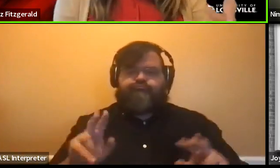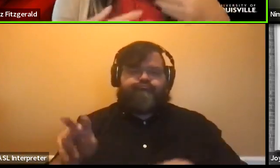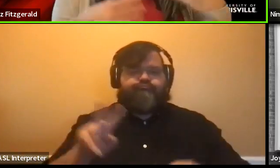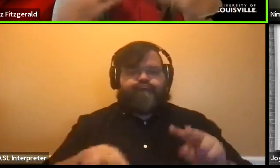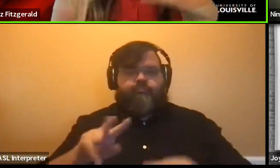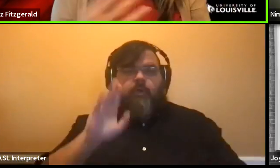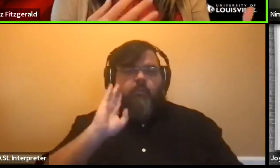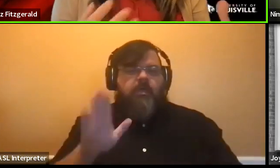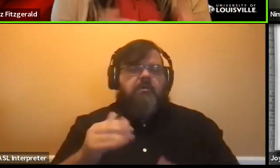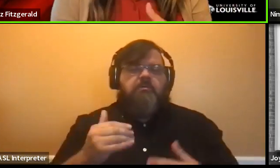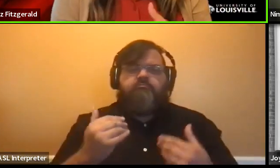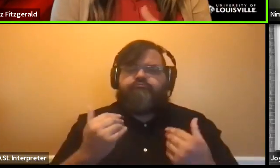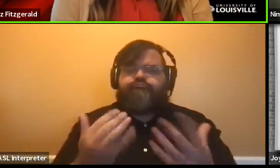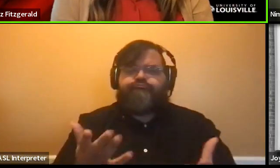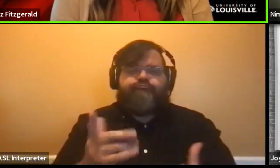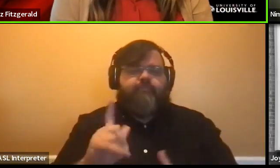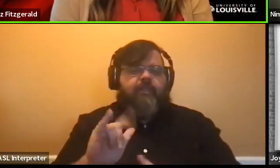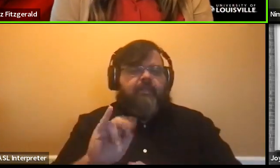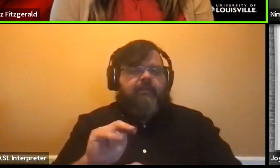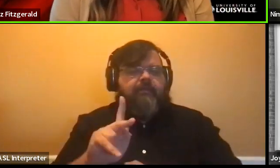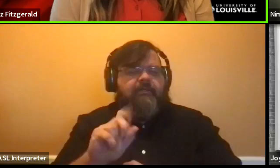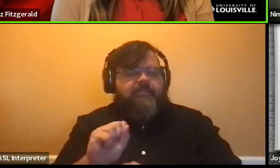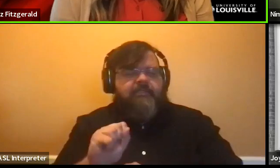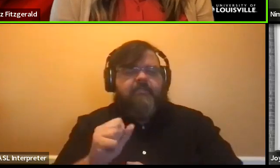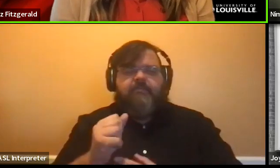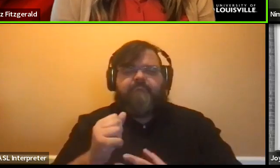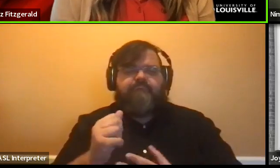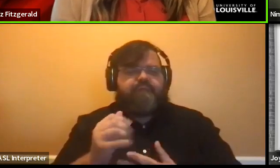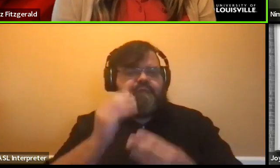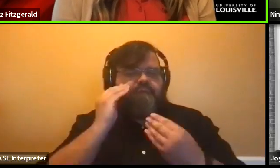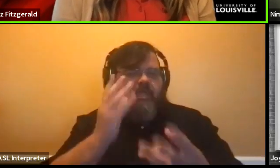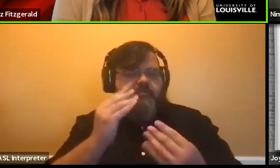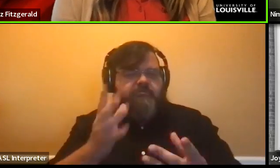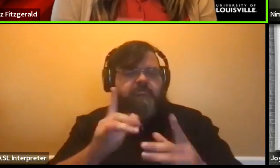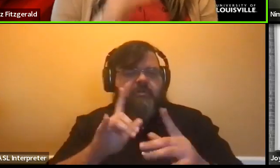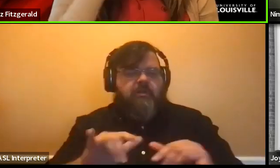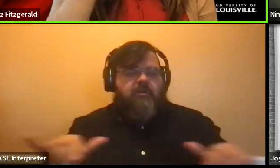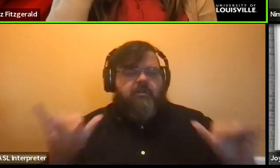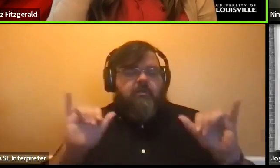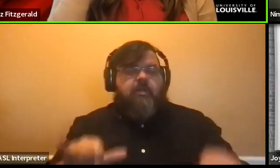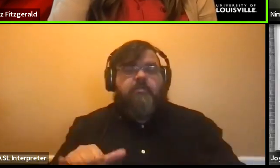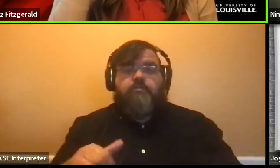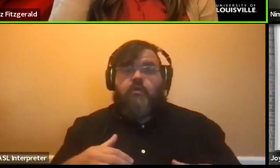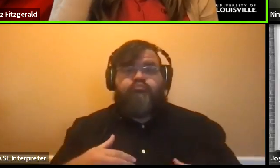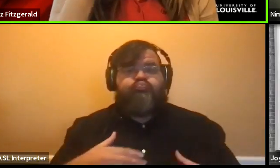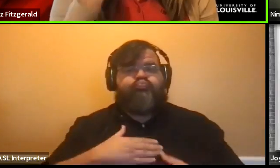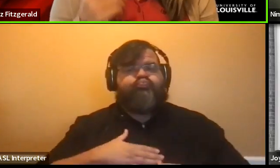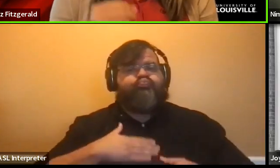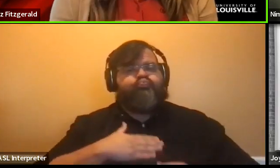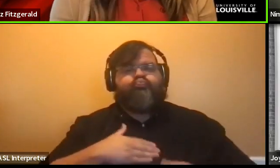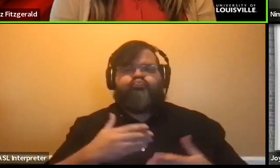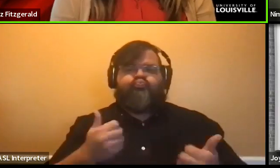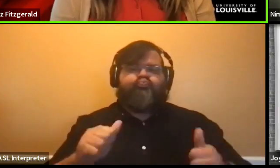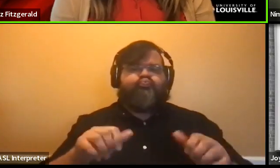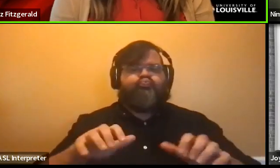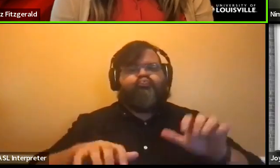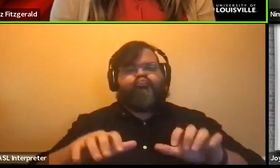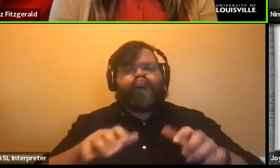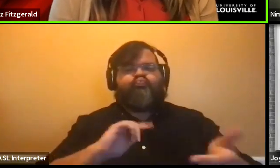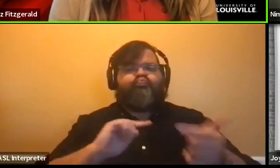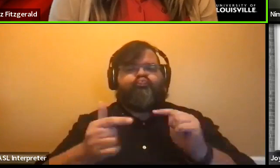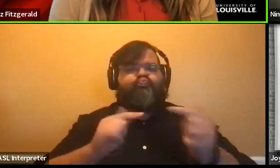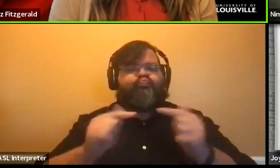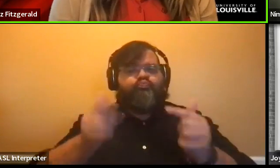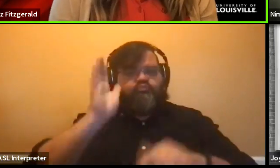sharing links and giving you information. So please feel free to engage with us that way. This session will also be available